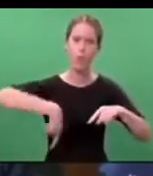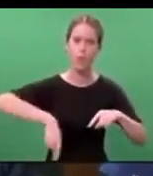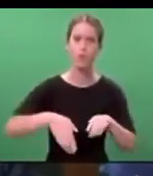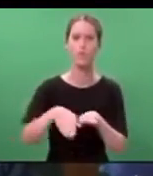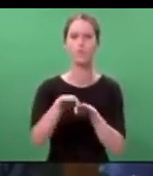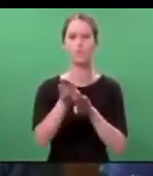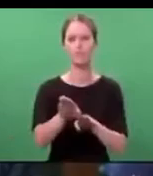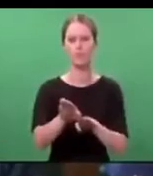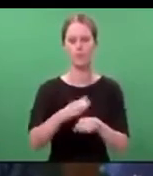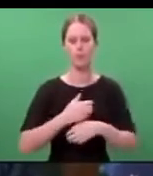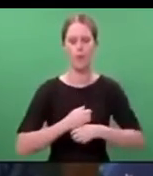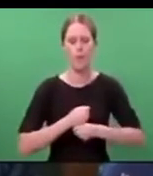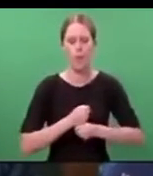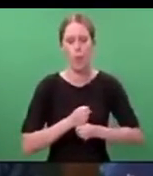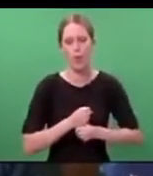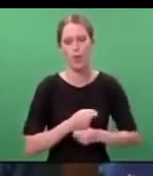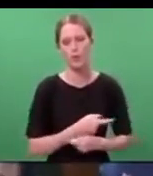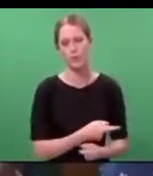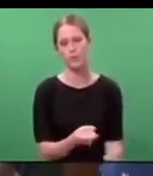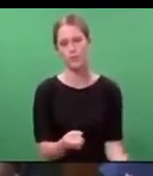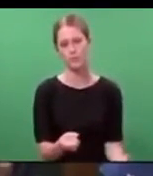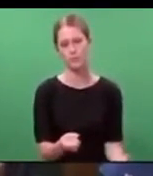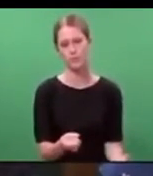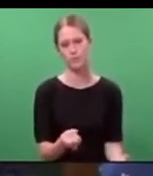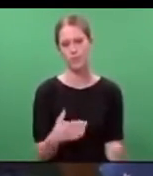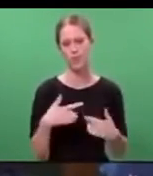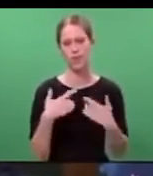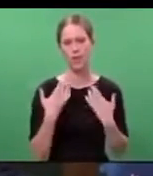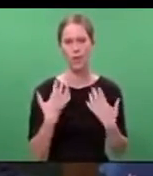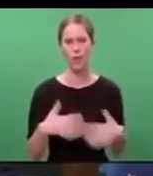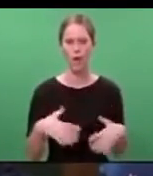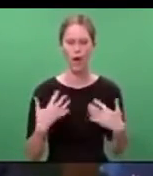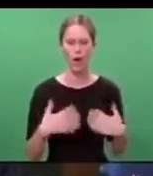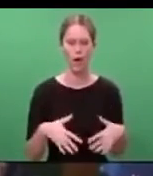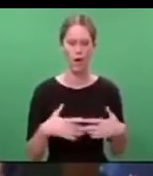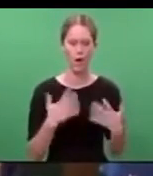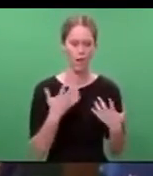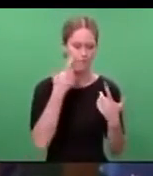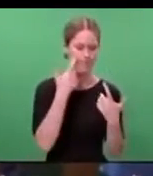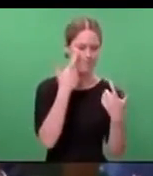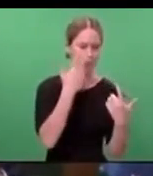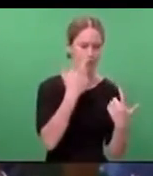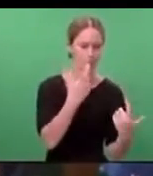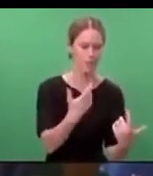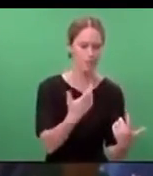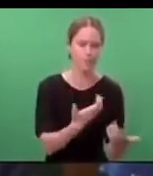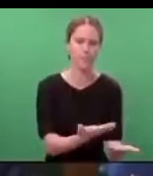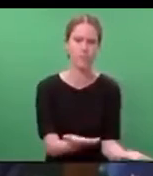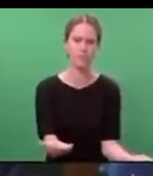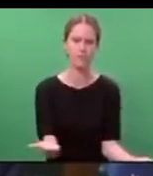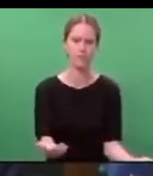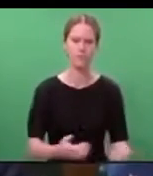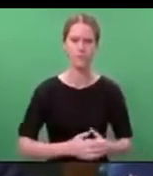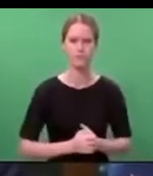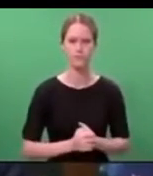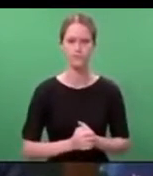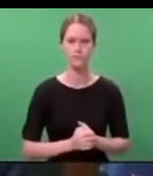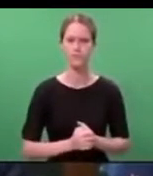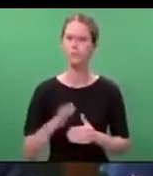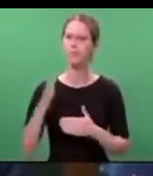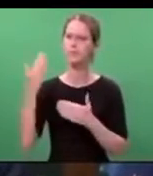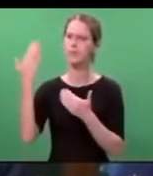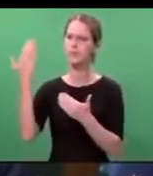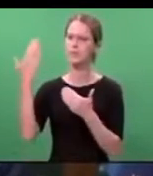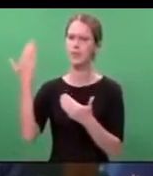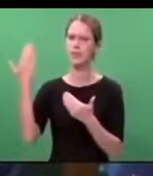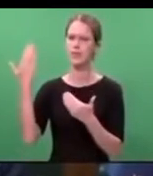we mourn them. We feel a huge duty of care to them. And Mr Speaker, we